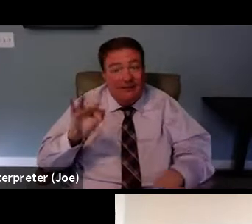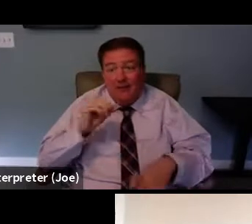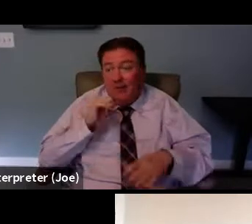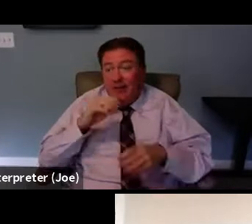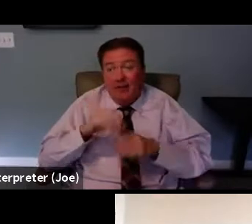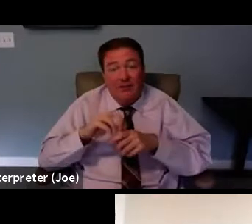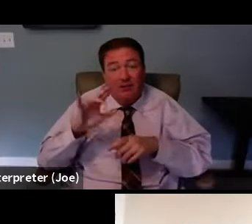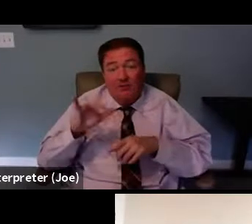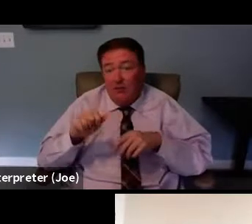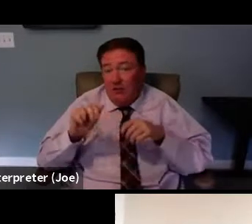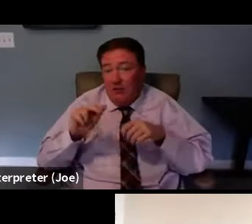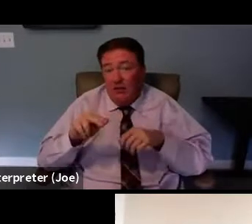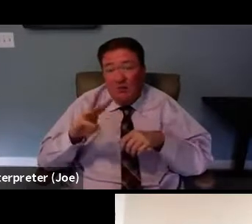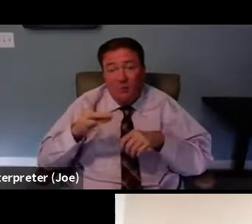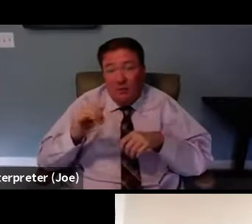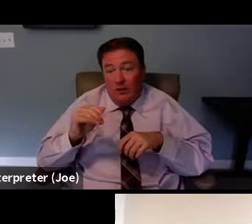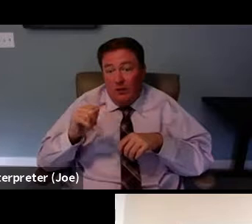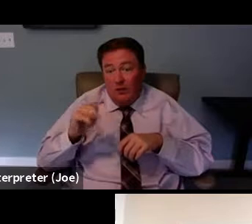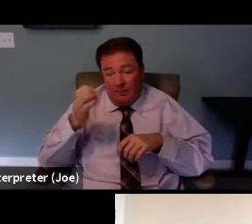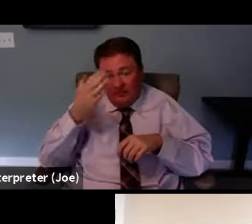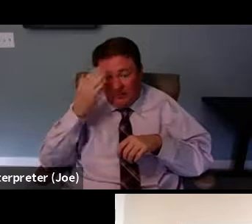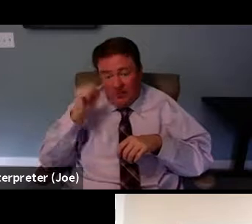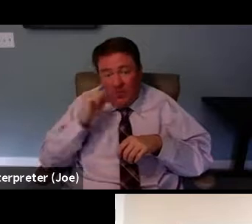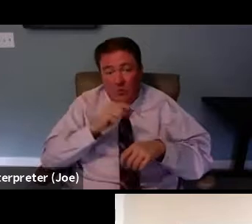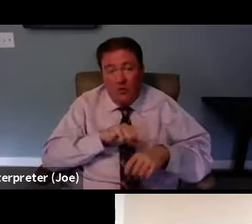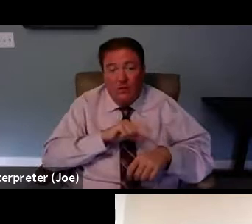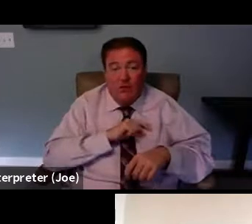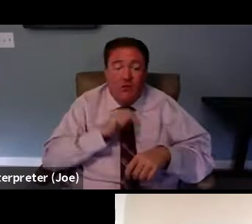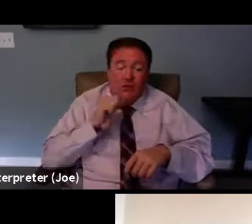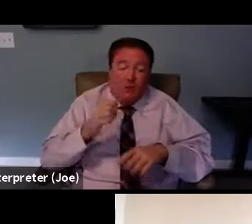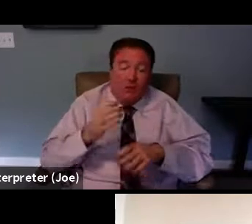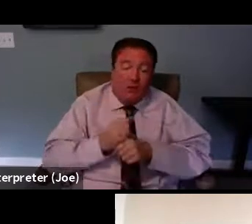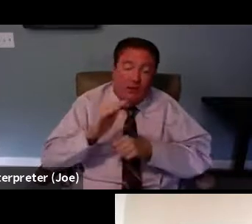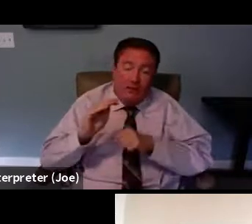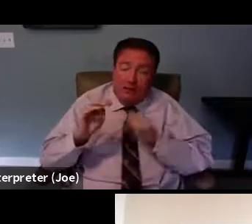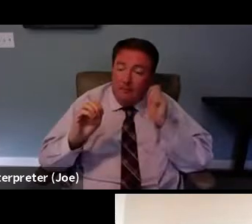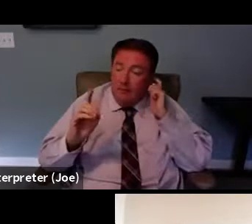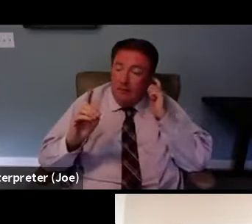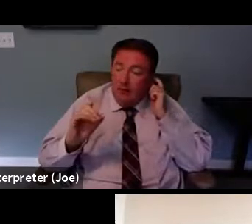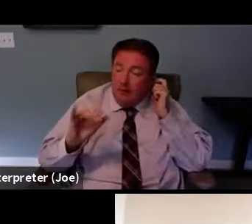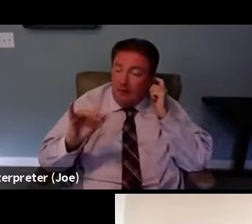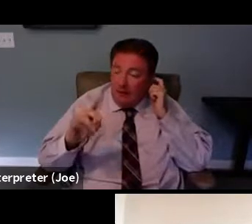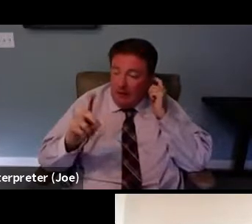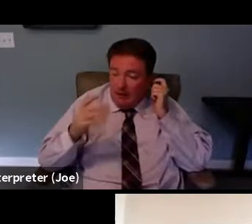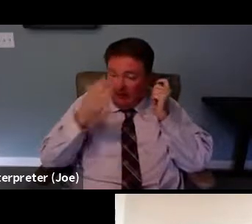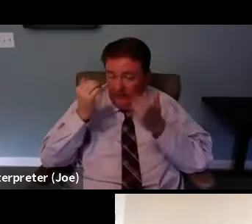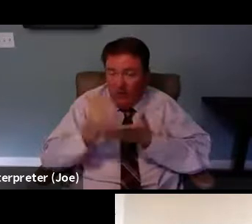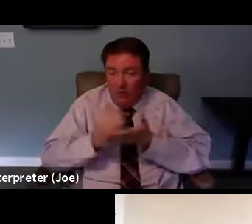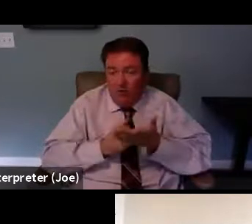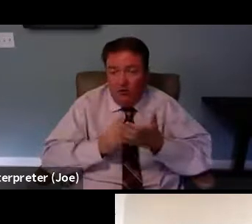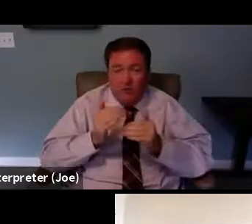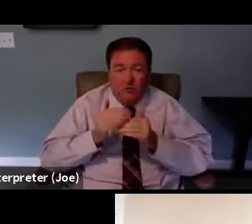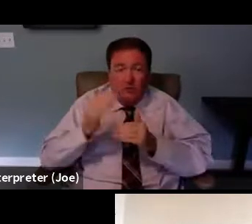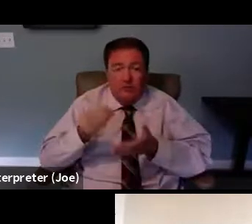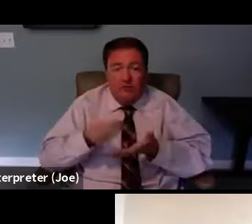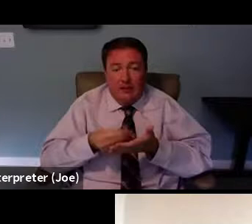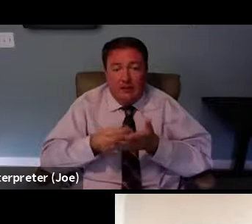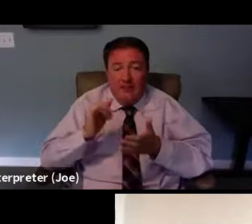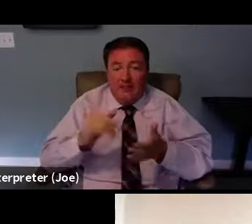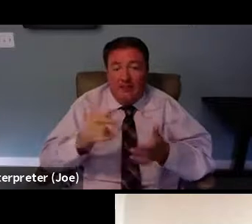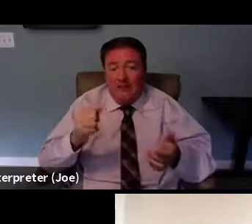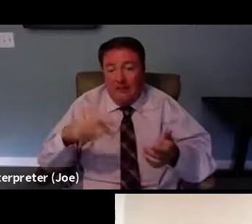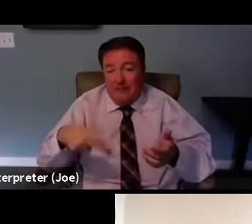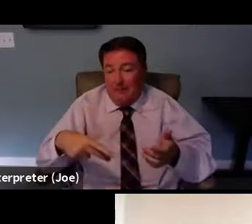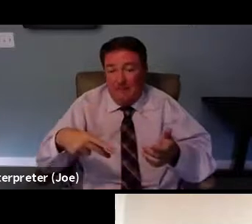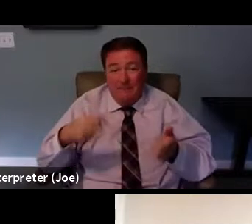White because they may not qualify or they don't qualify for Medicaid because they make too much money like that gap. A lot